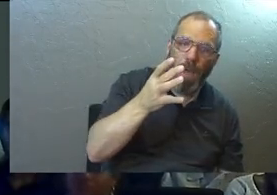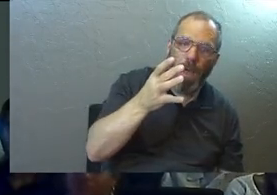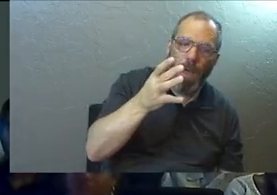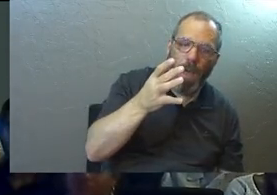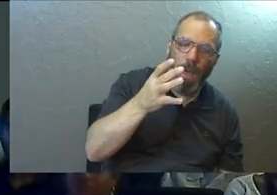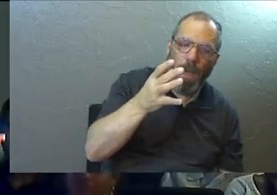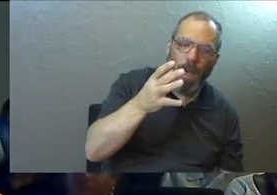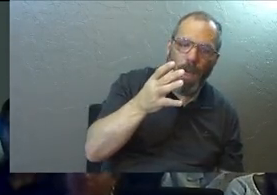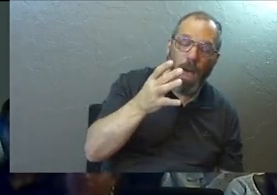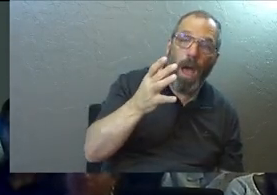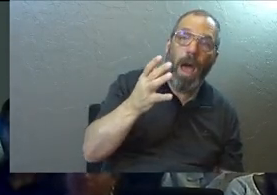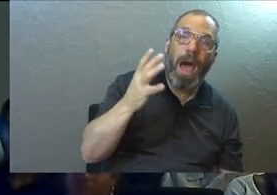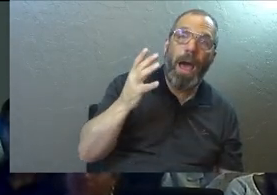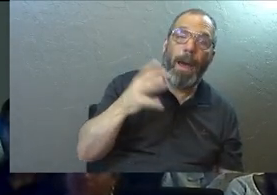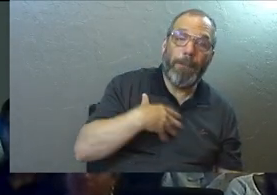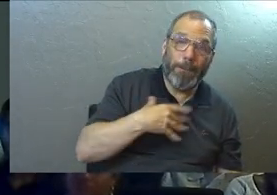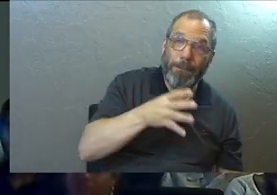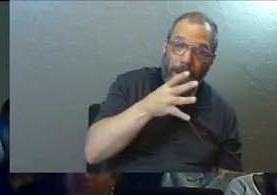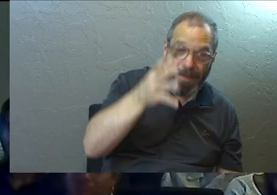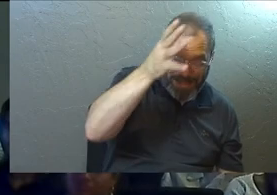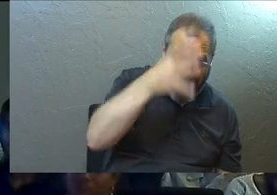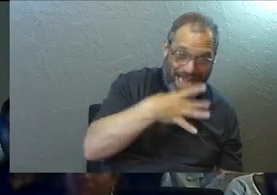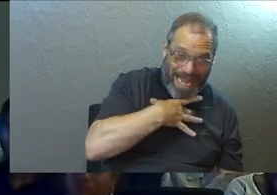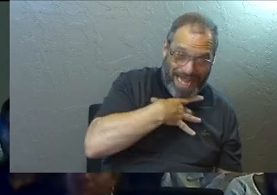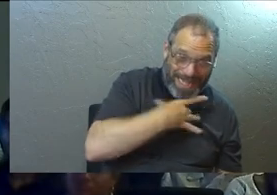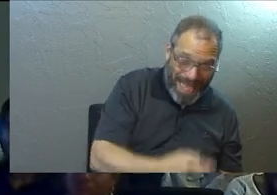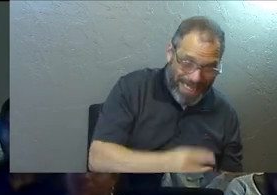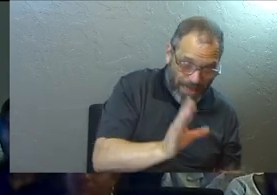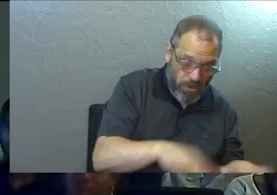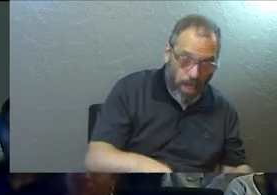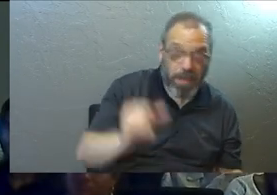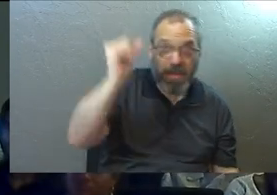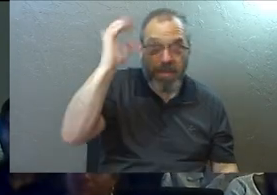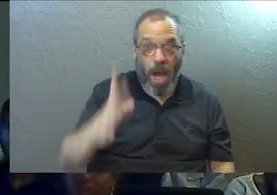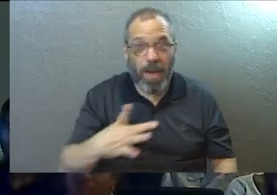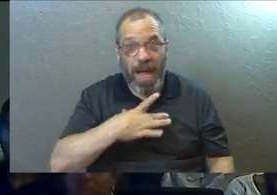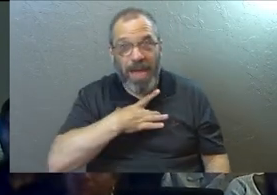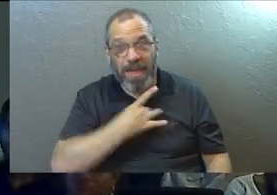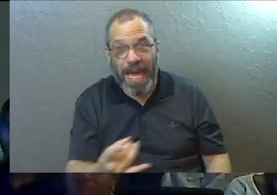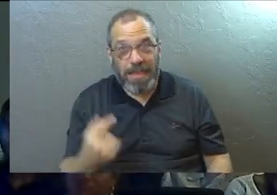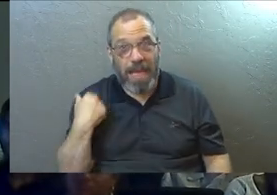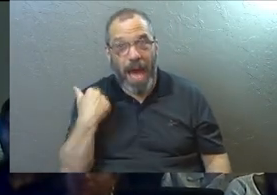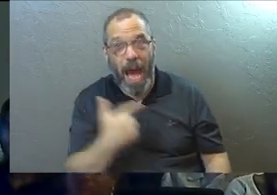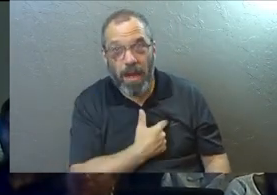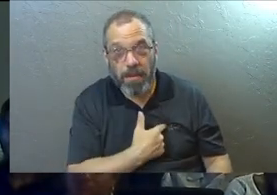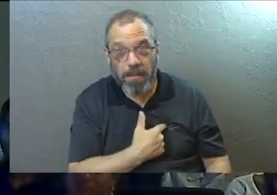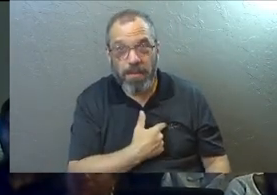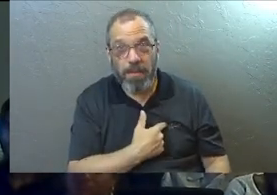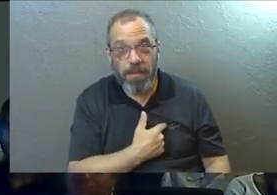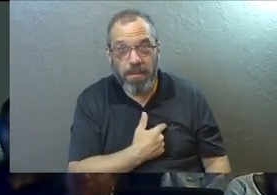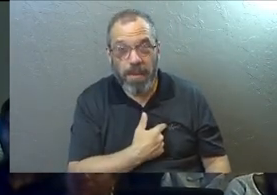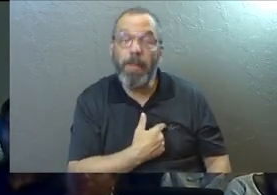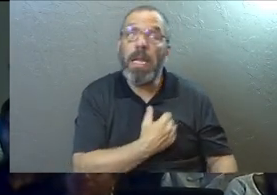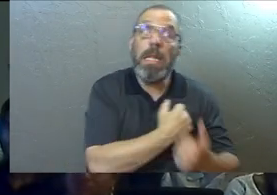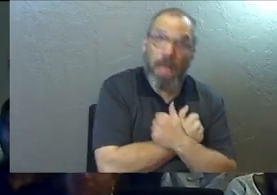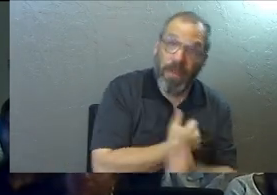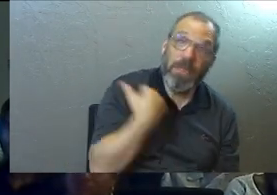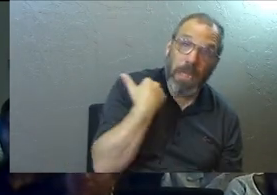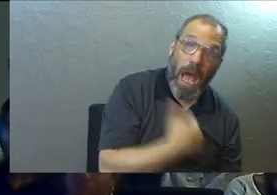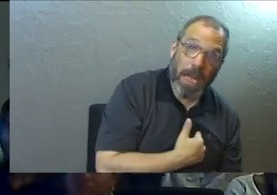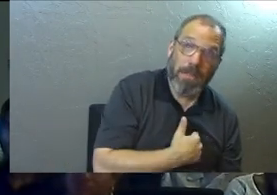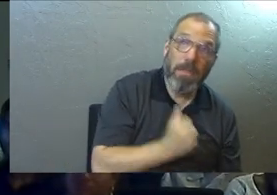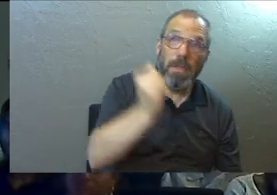liking our kids, not just loving them because God likes us, doesn't just love us.